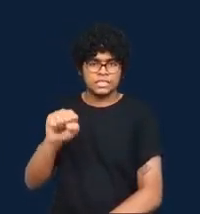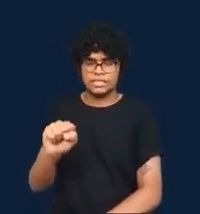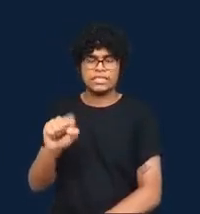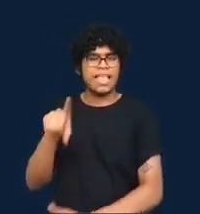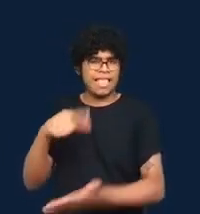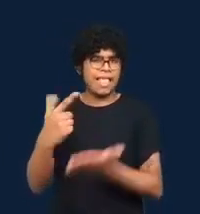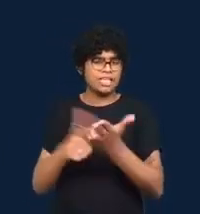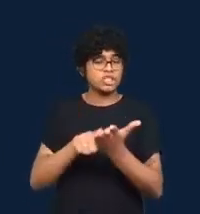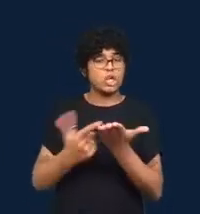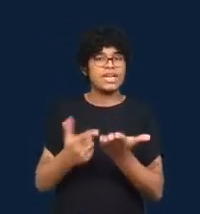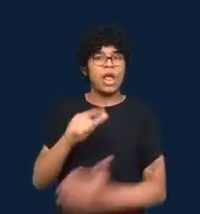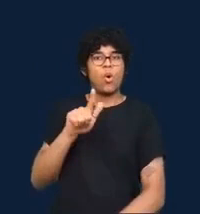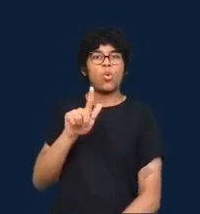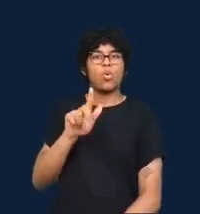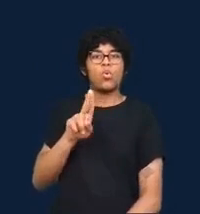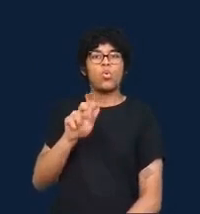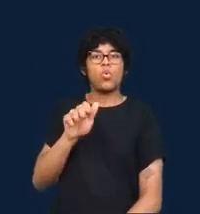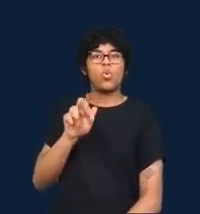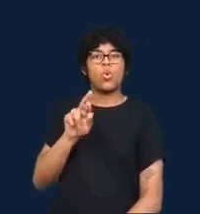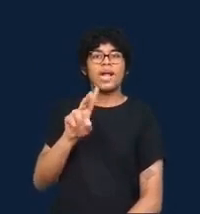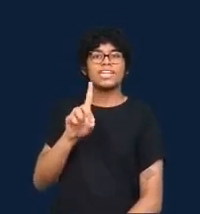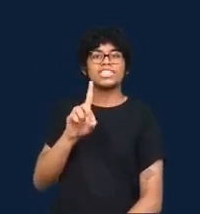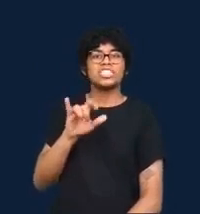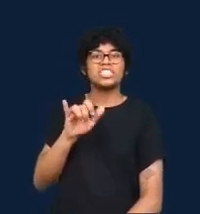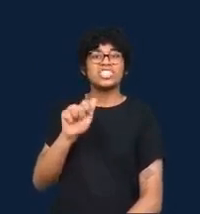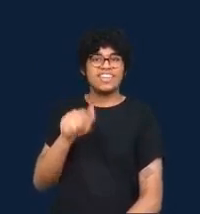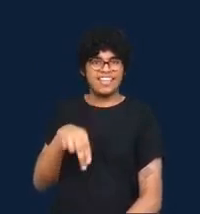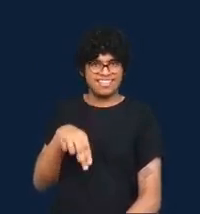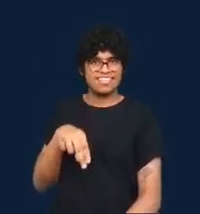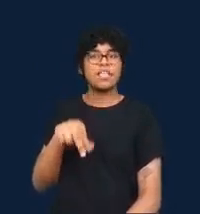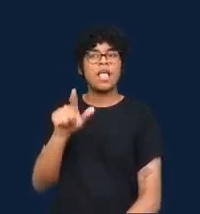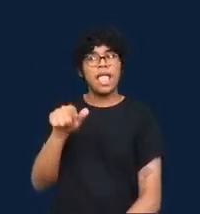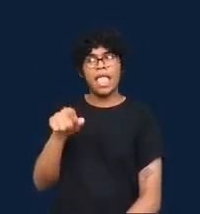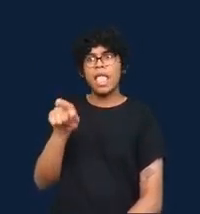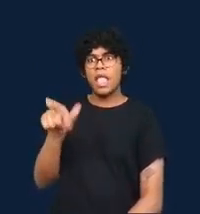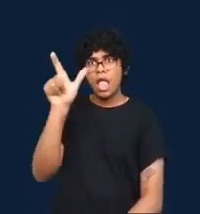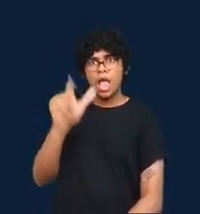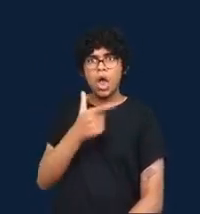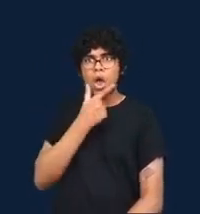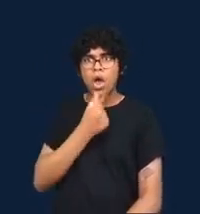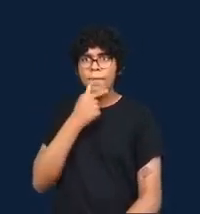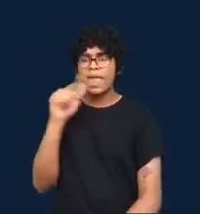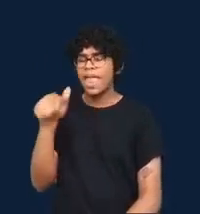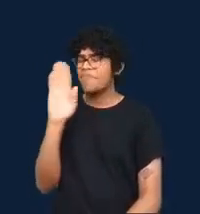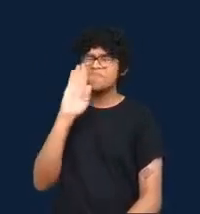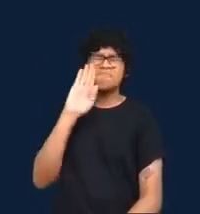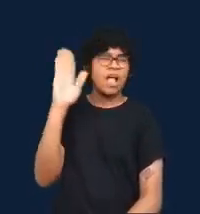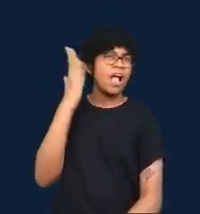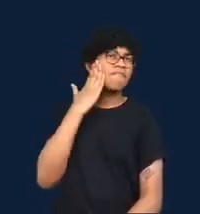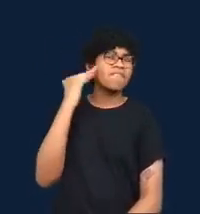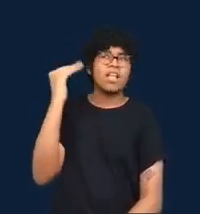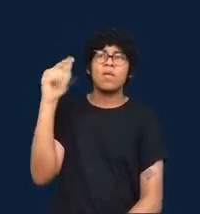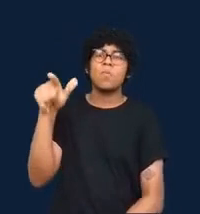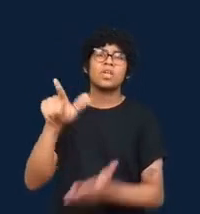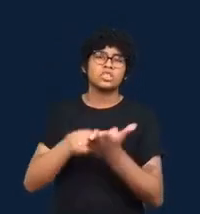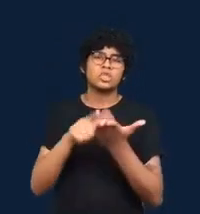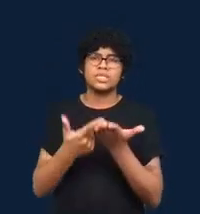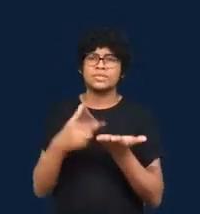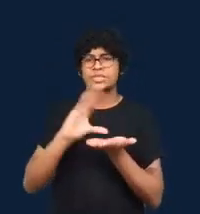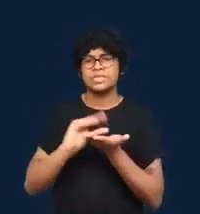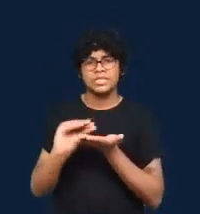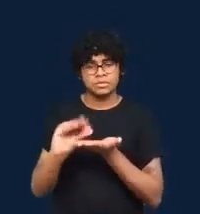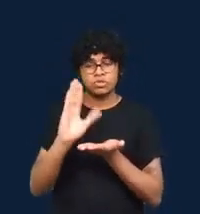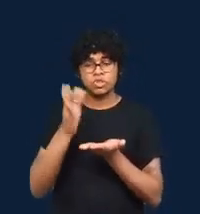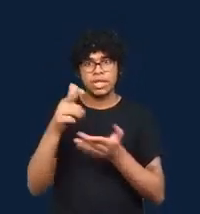been and is a central figure in the data journalism space, and he has done seminal work to build recognition